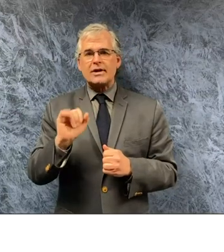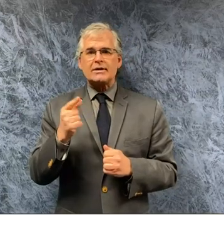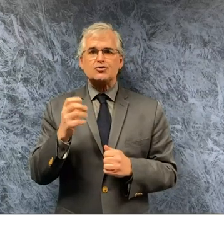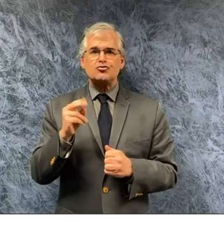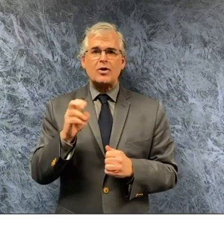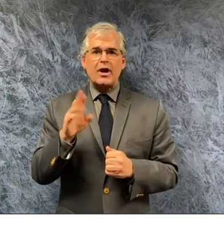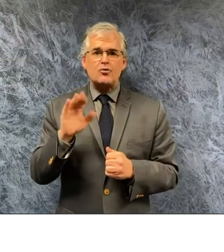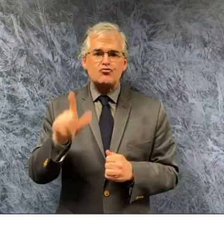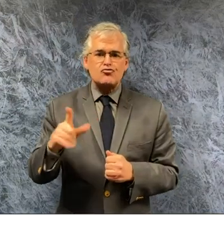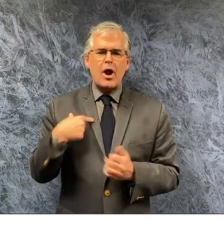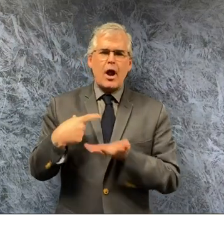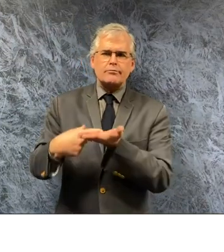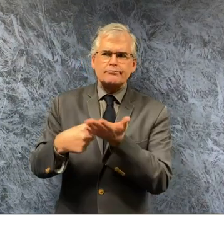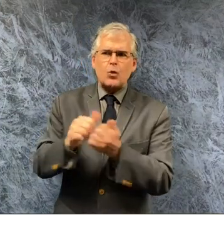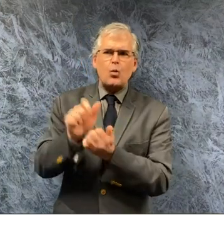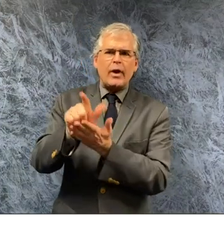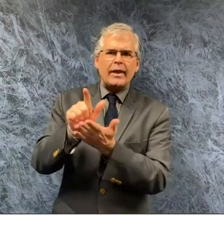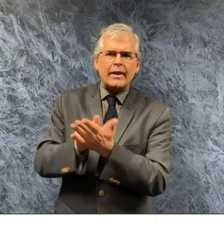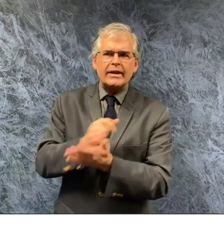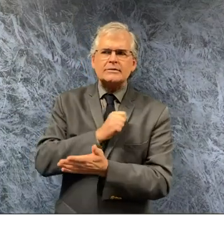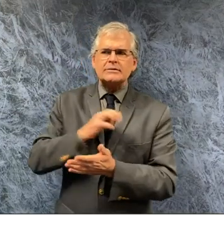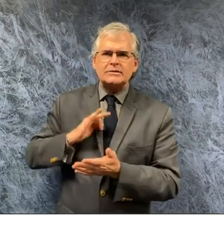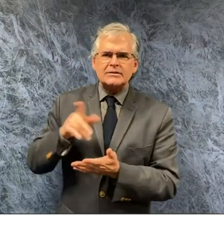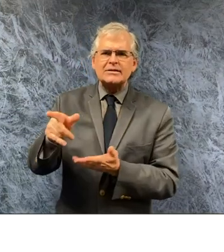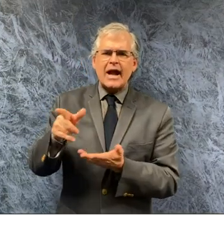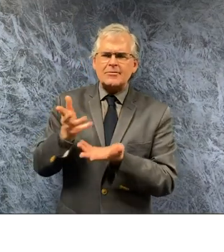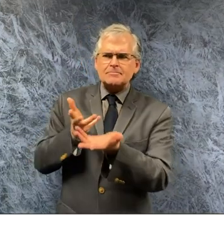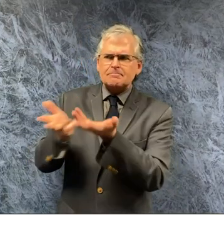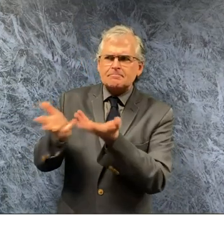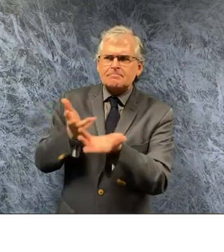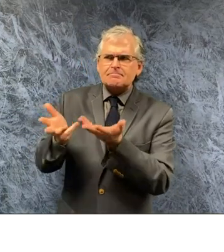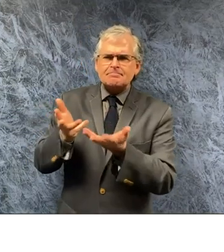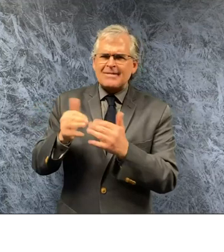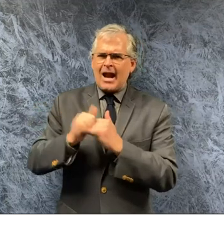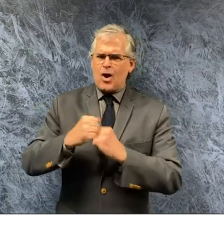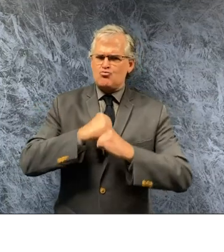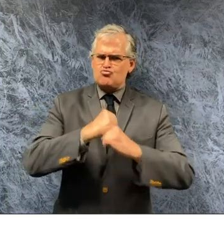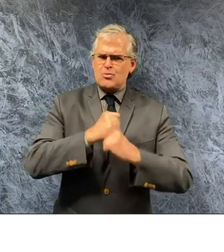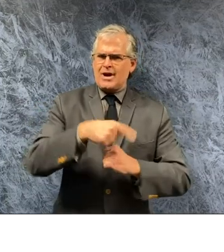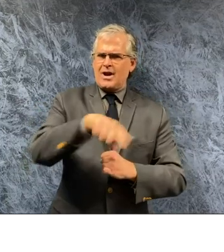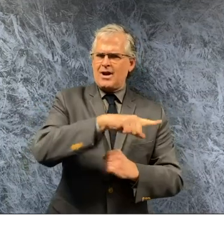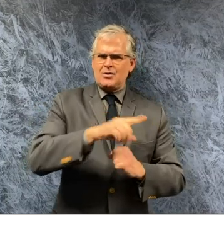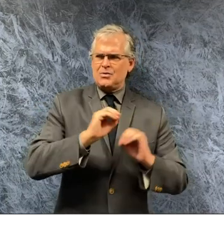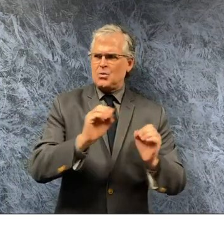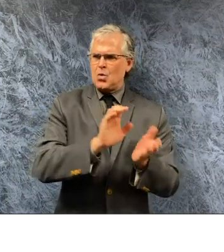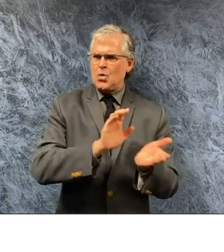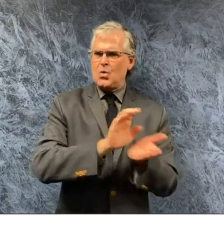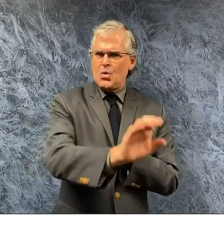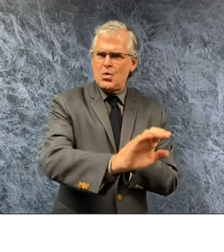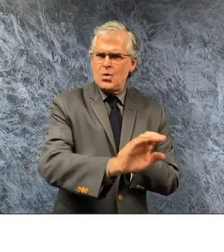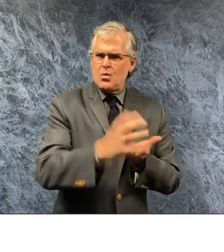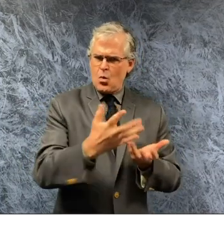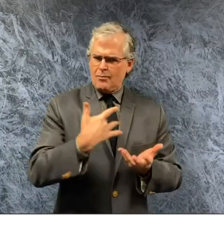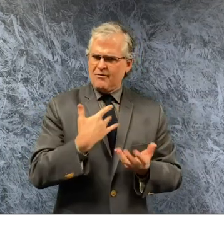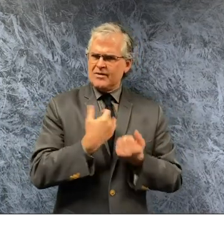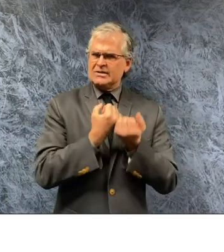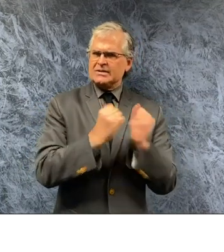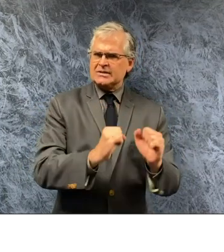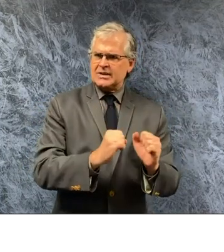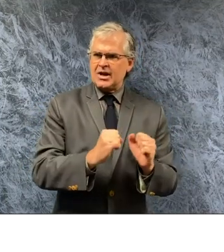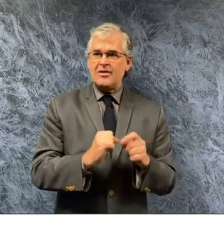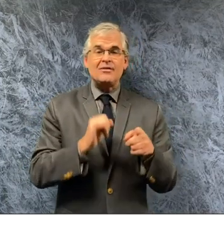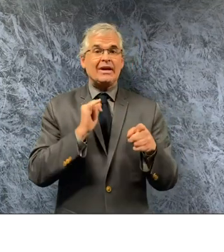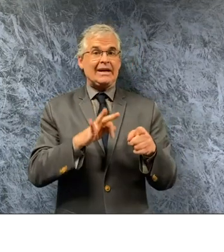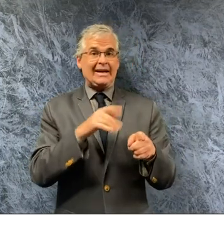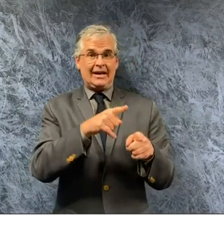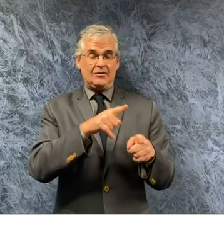discuss this we're doing what we can to protect these renters so that they're not evicted at this time and they have some security and we'll continue to do so if they've got a